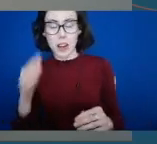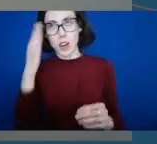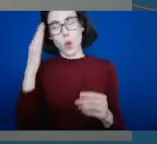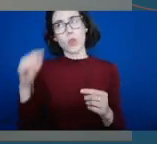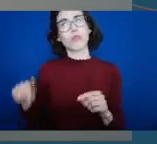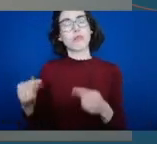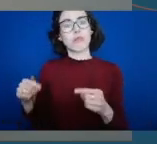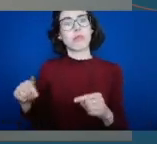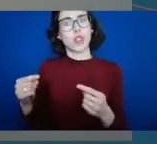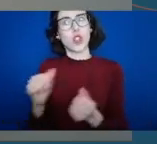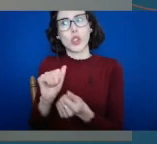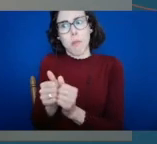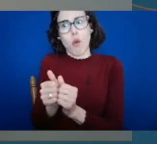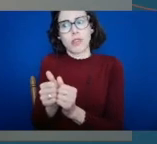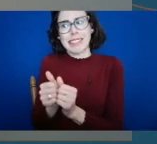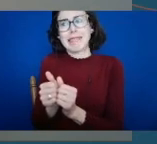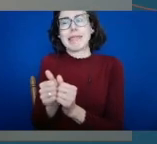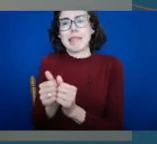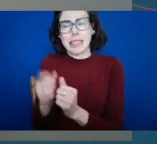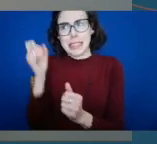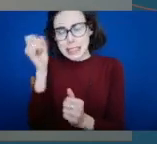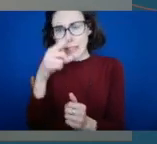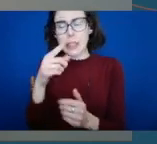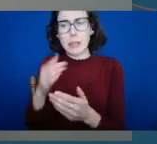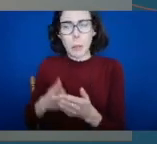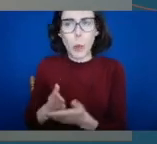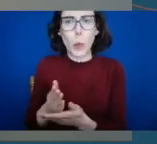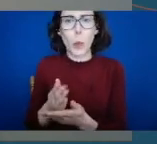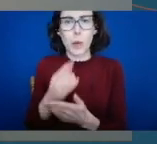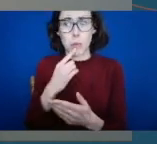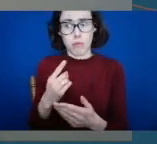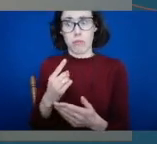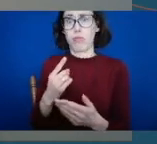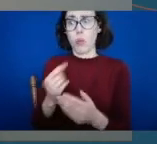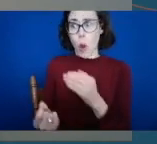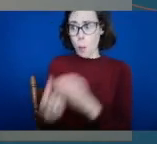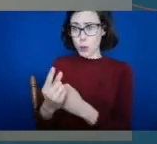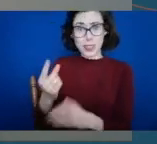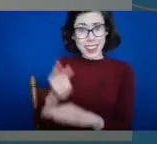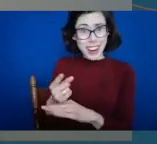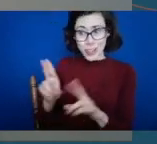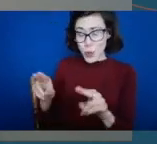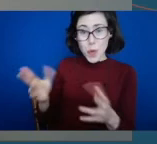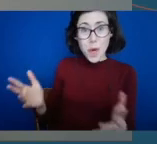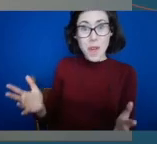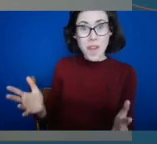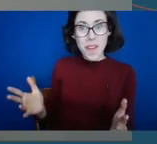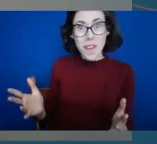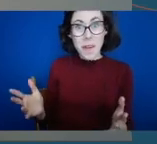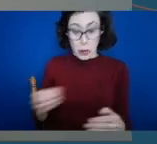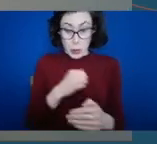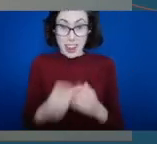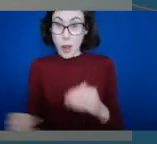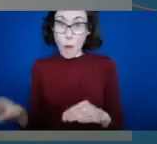the sports sector and within our organisations, we have had many opportunities. And today is no different. We have been able to reach over 600 individuals